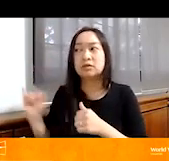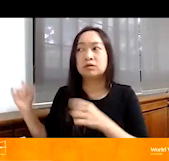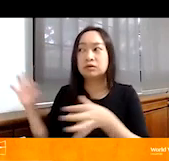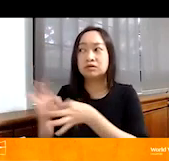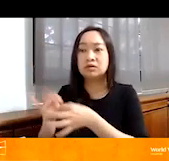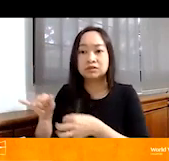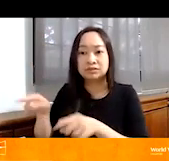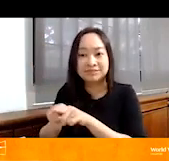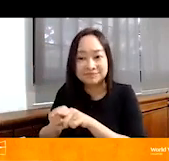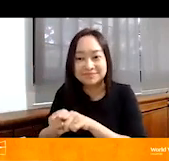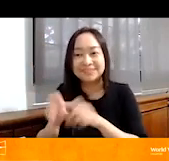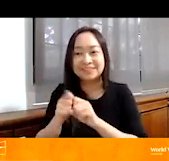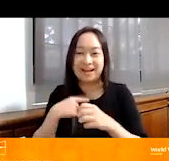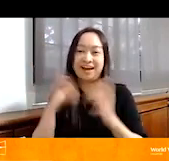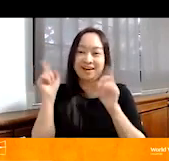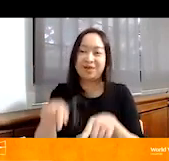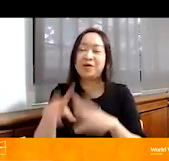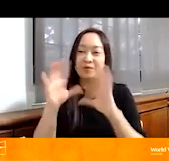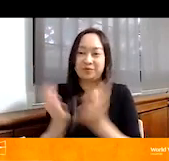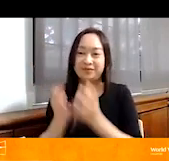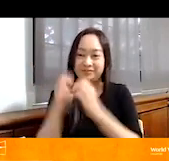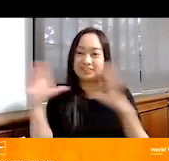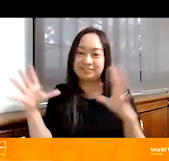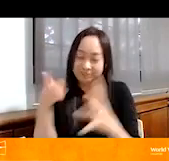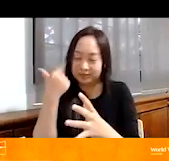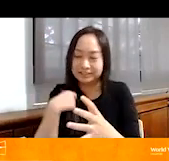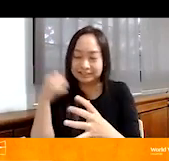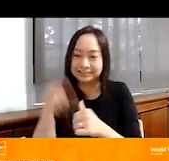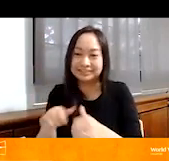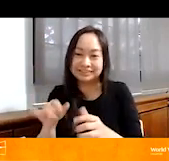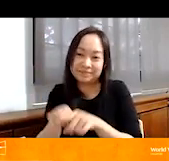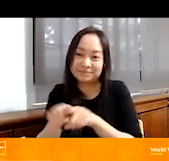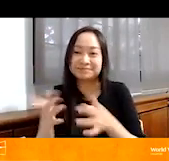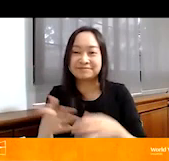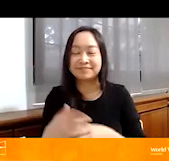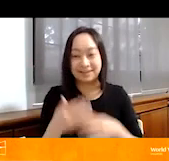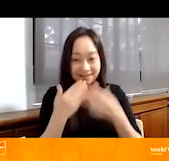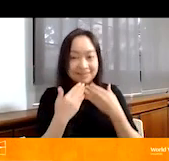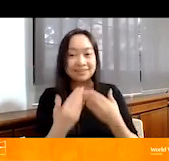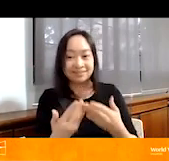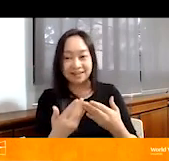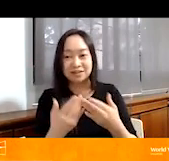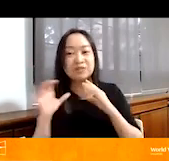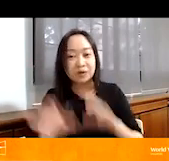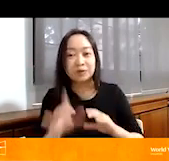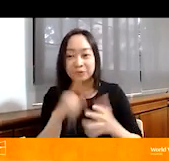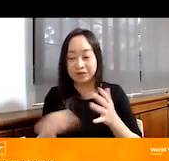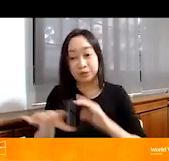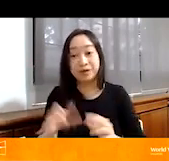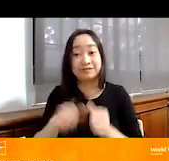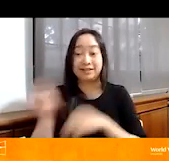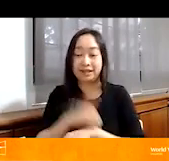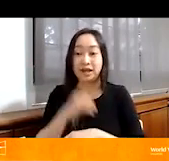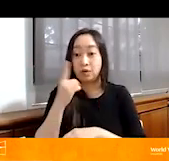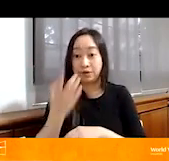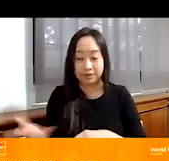So, that's how I came to both World Vision as well as to be working here. Thank you for, you know, doing what you do every day. One